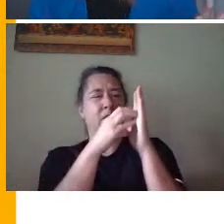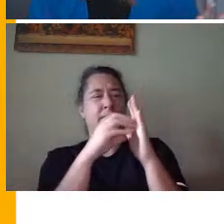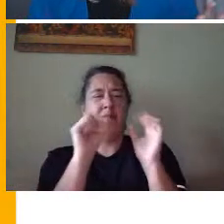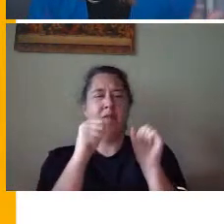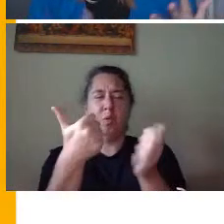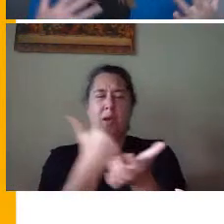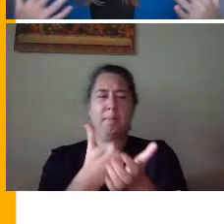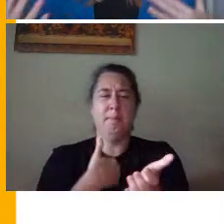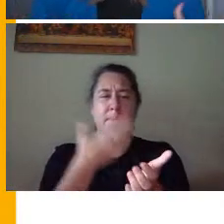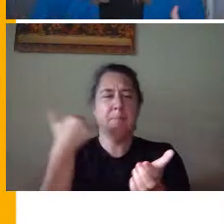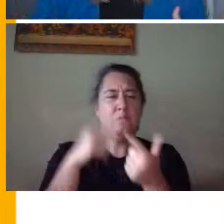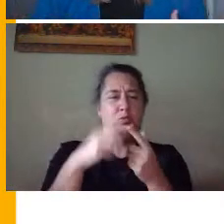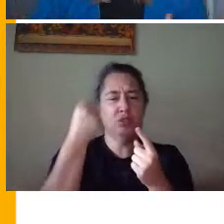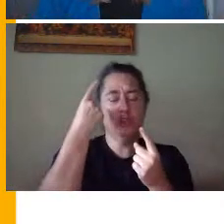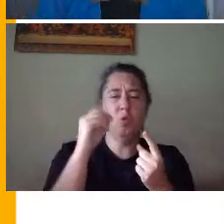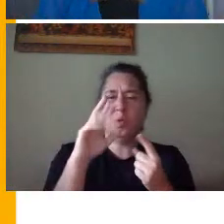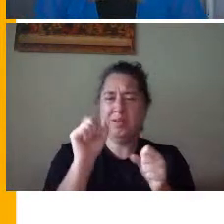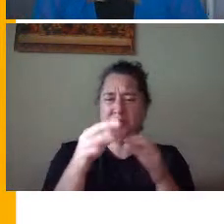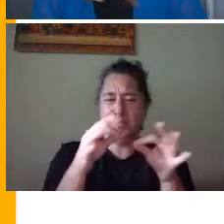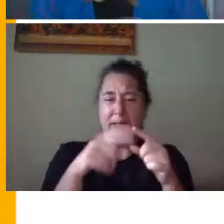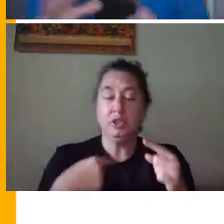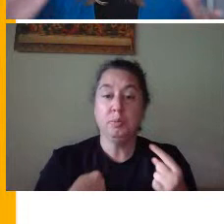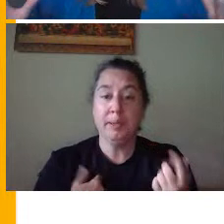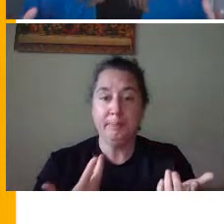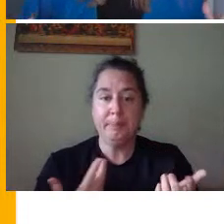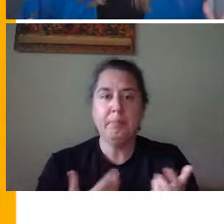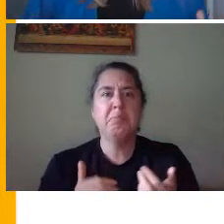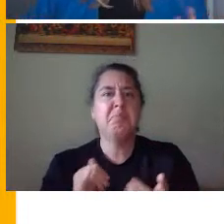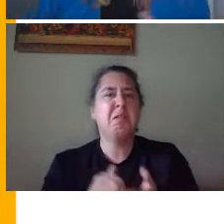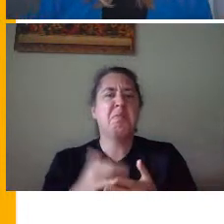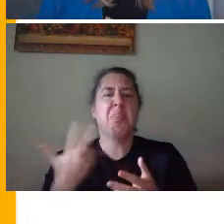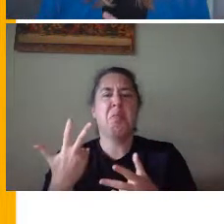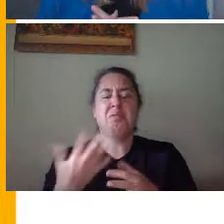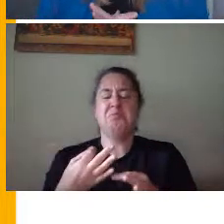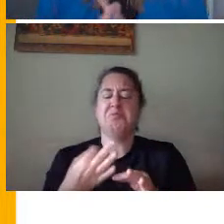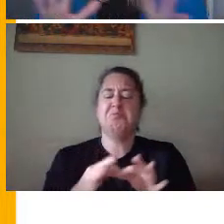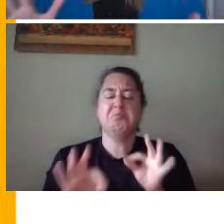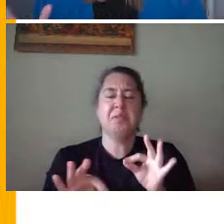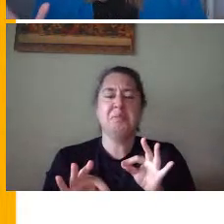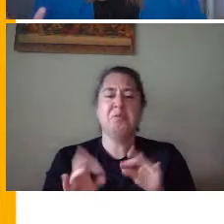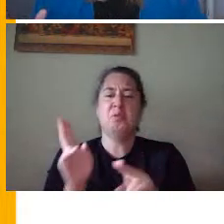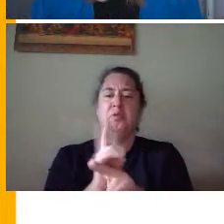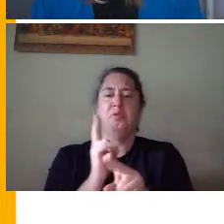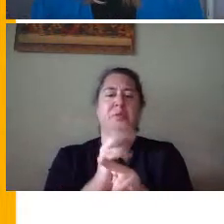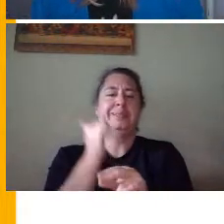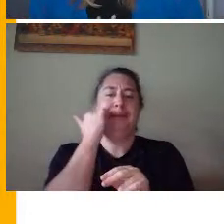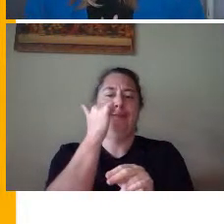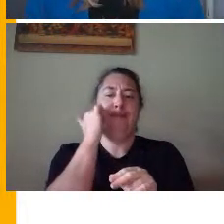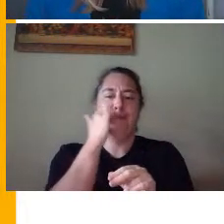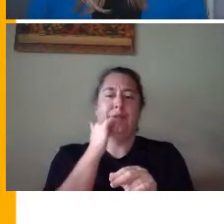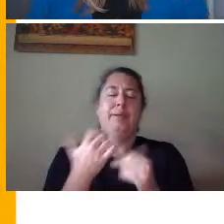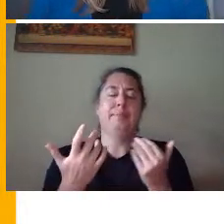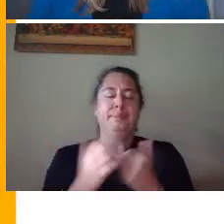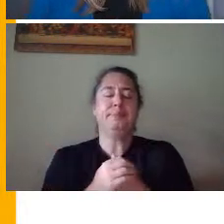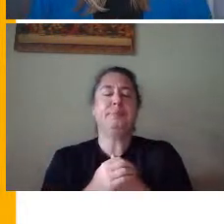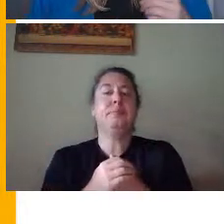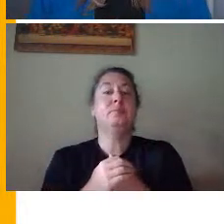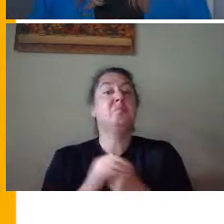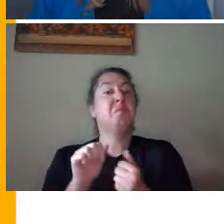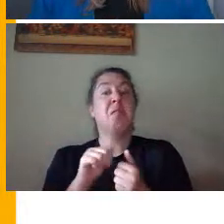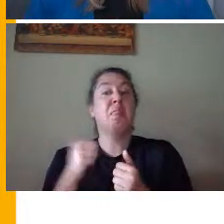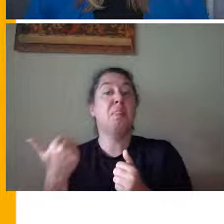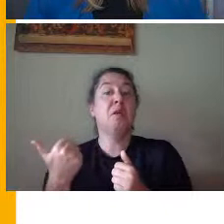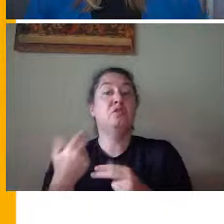understand it? Or can you explain it to me? Those are three short, simple ones that are used every single day. Some other ones,